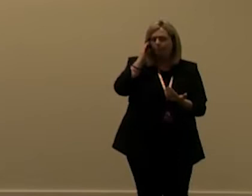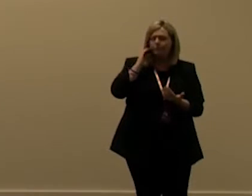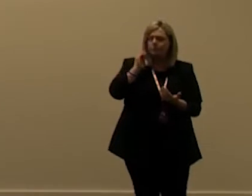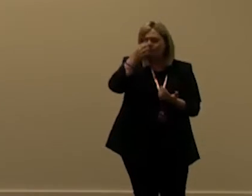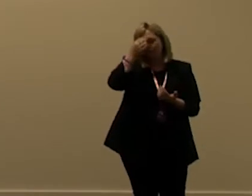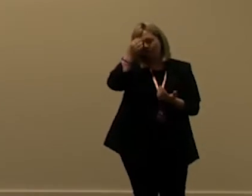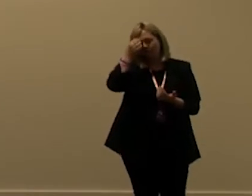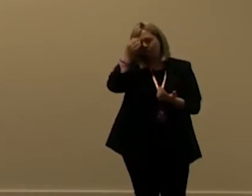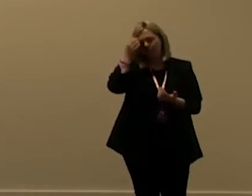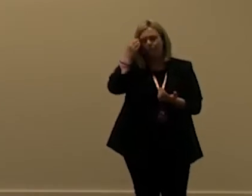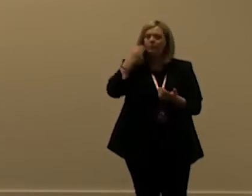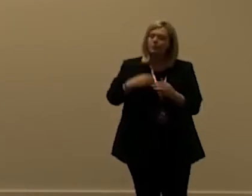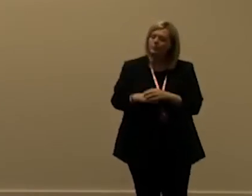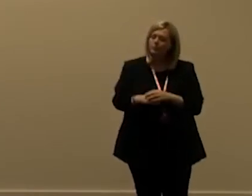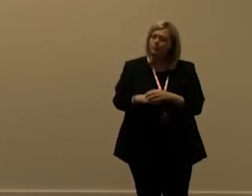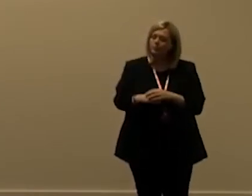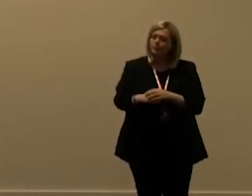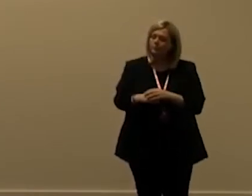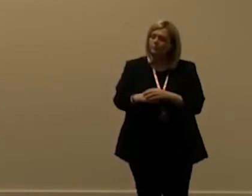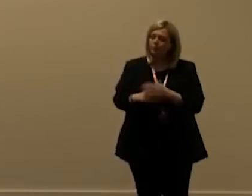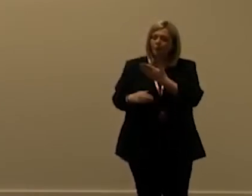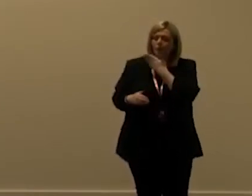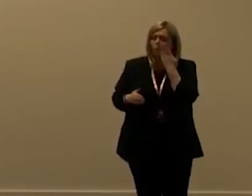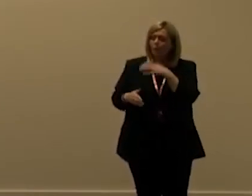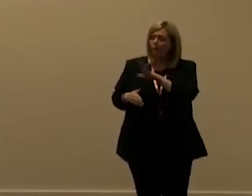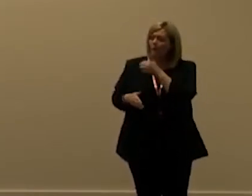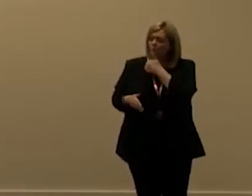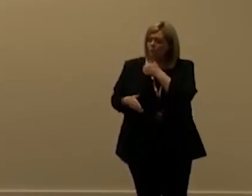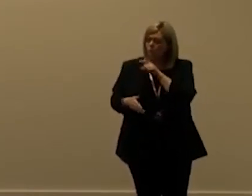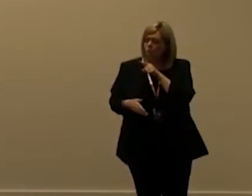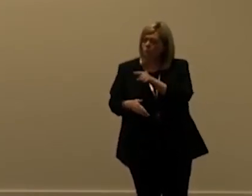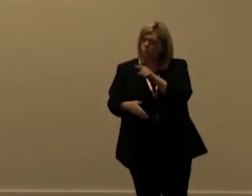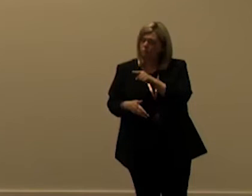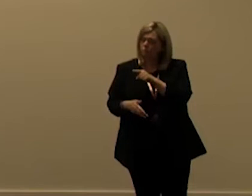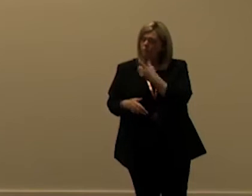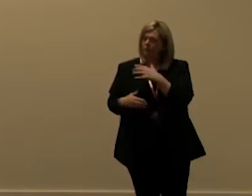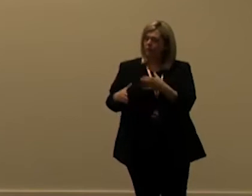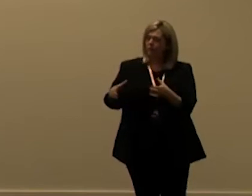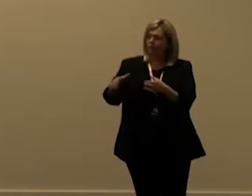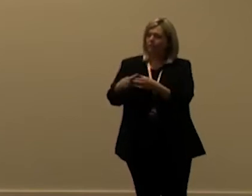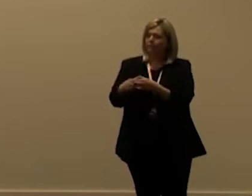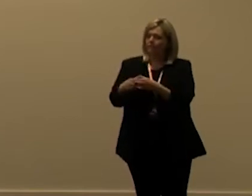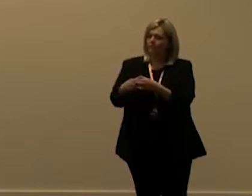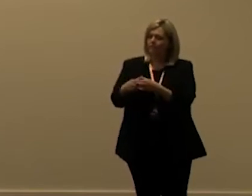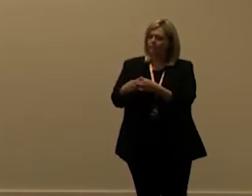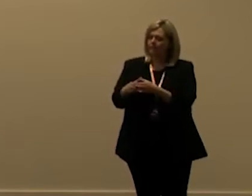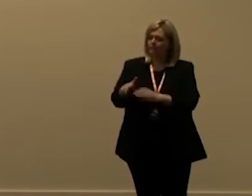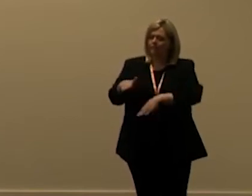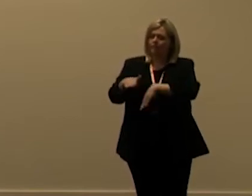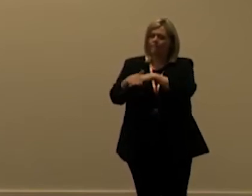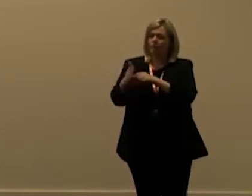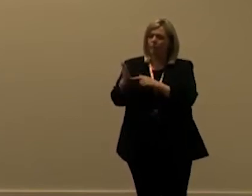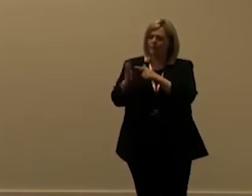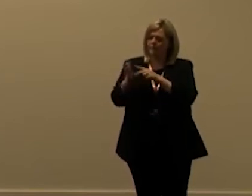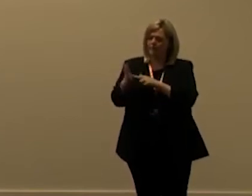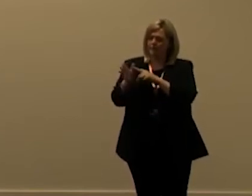and then there's uh for non-licensed users there's a pool for the entire tenant this is not